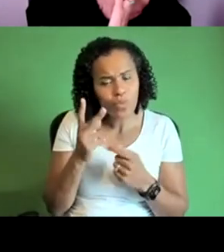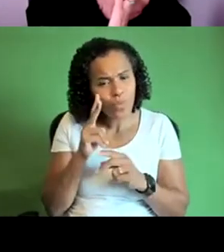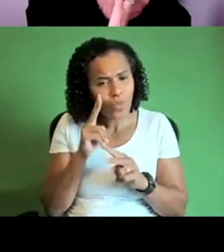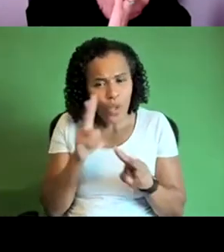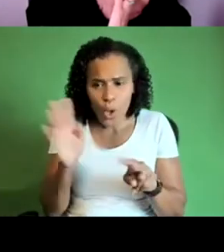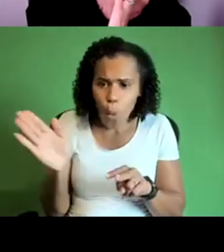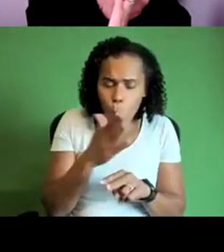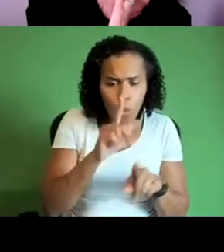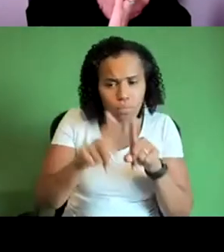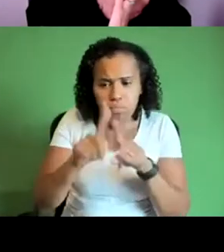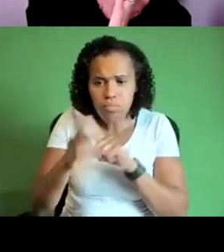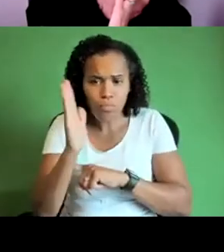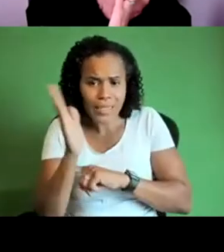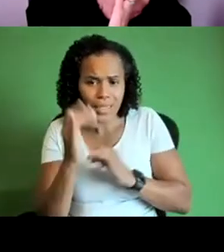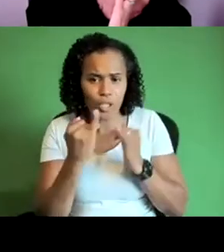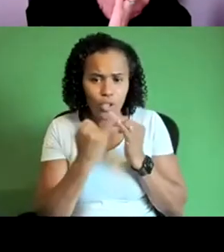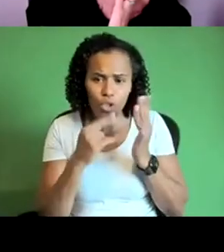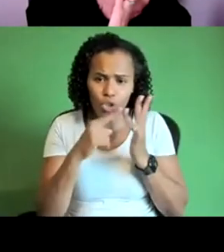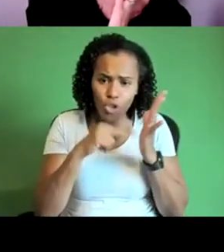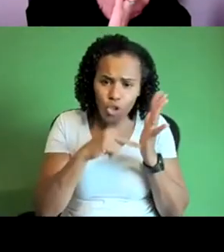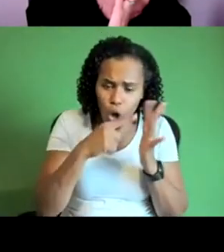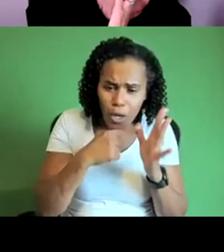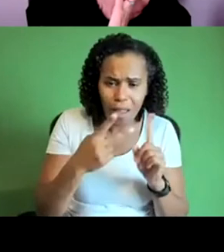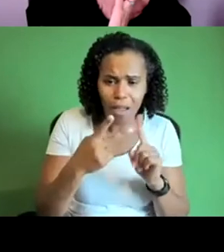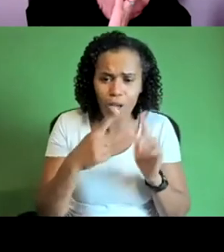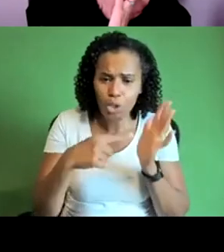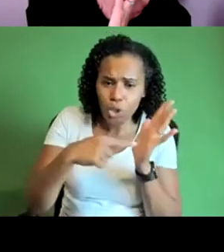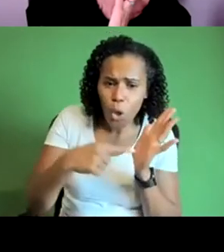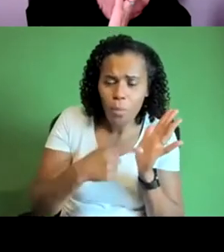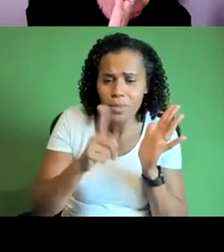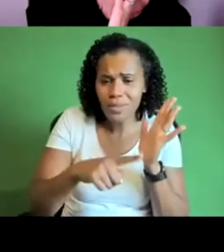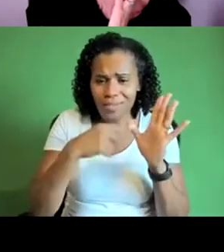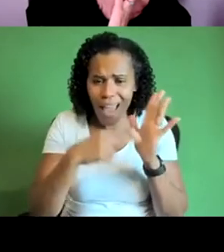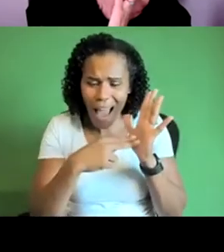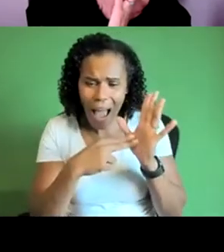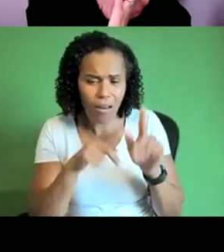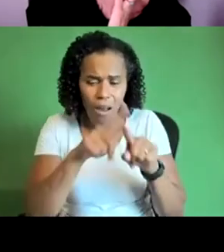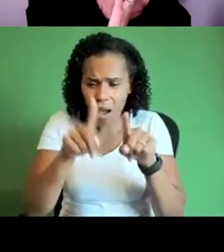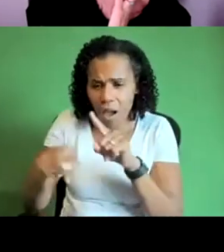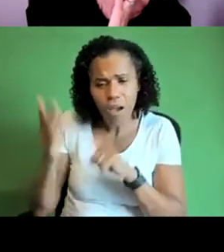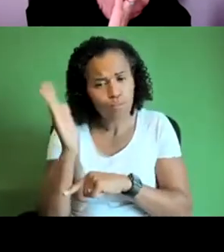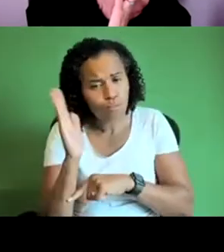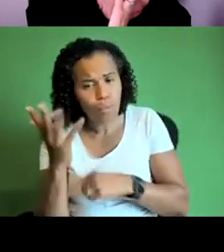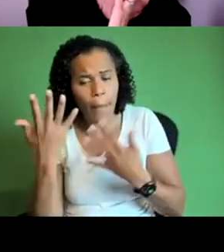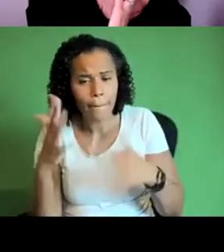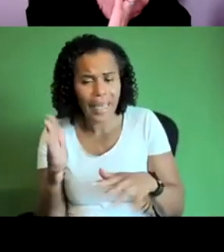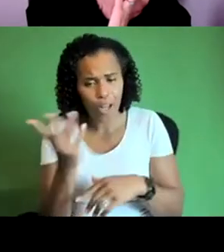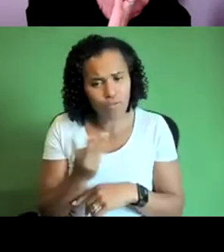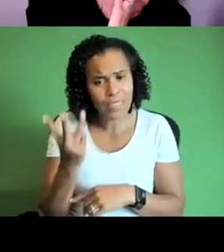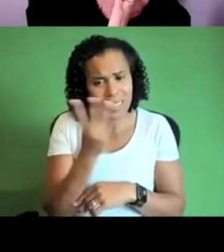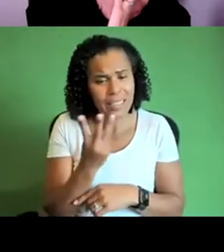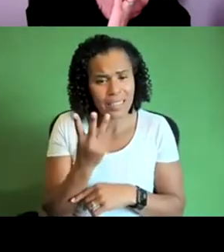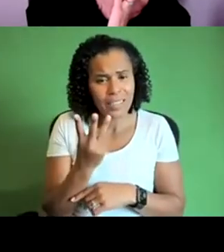sonia and anna and thompson um this kind of focus on the fact that you're